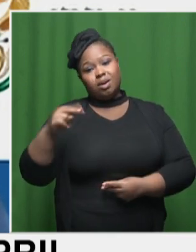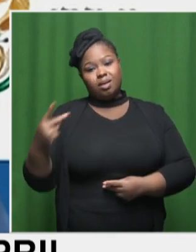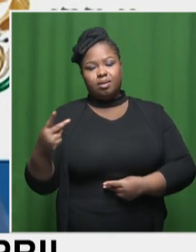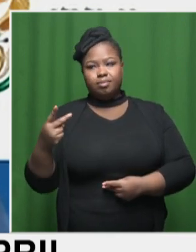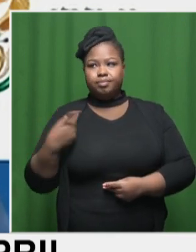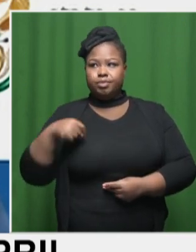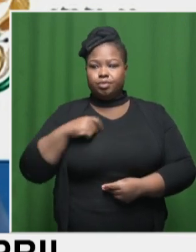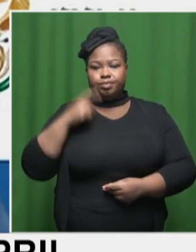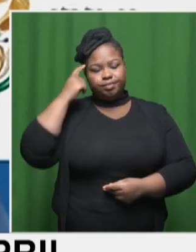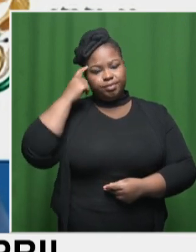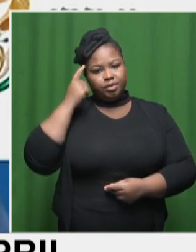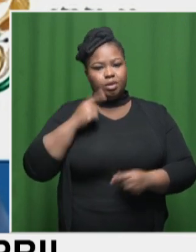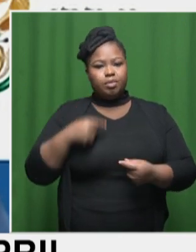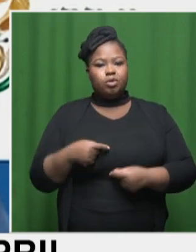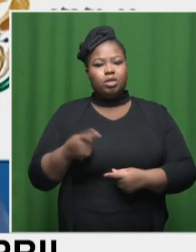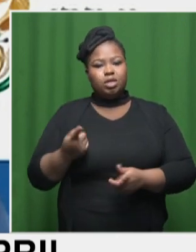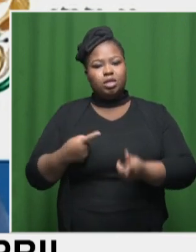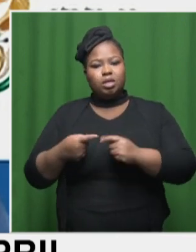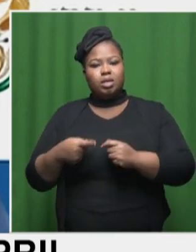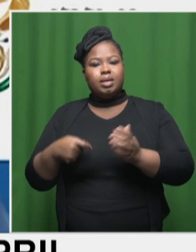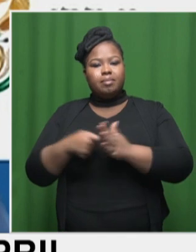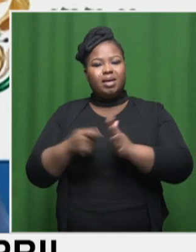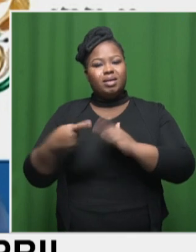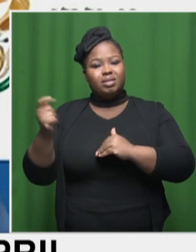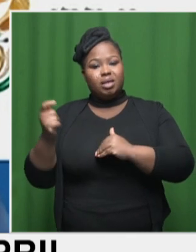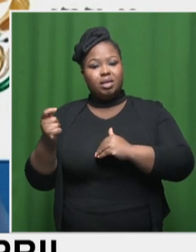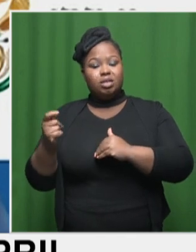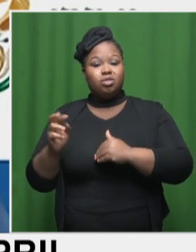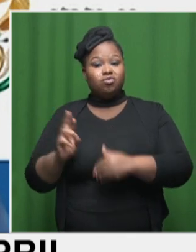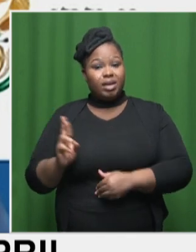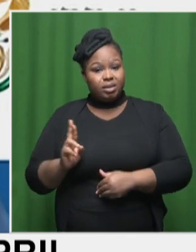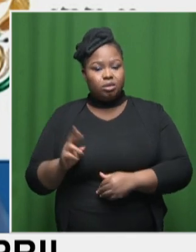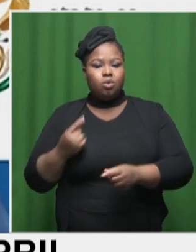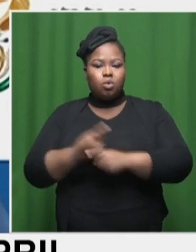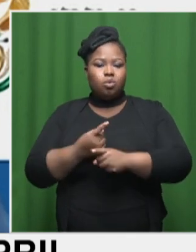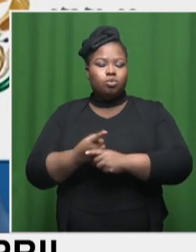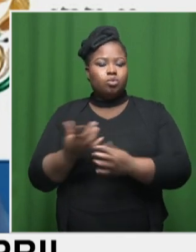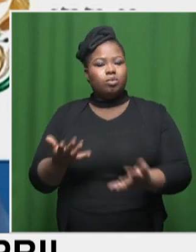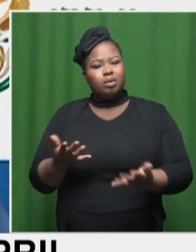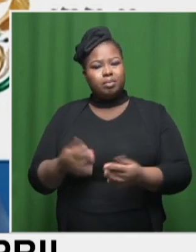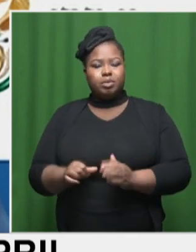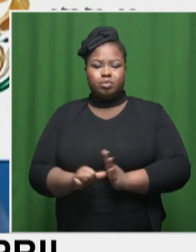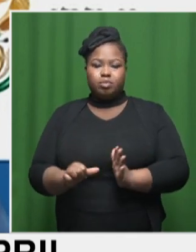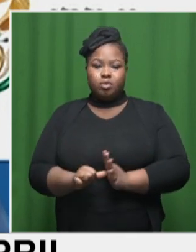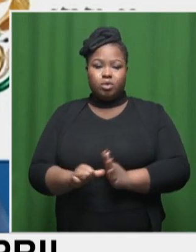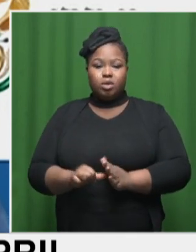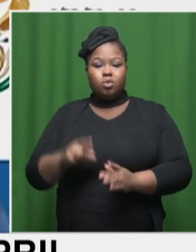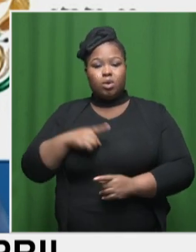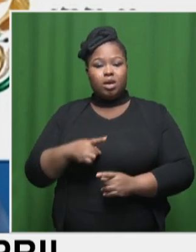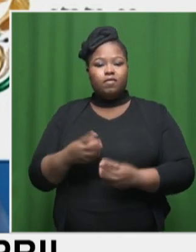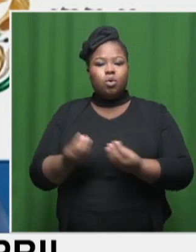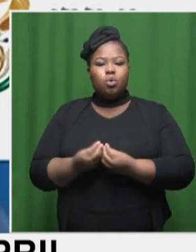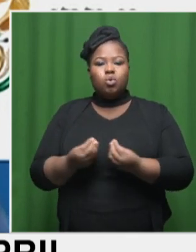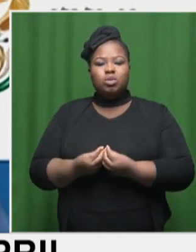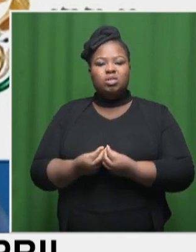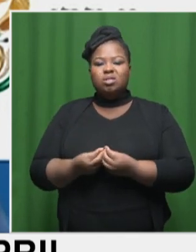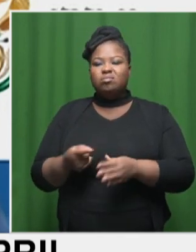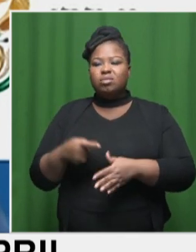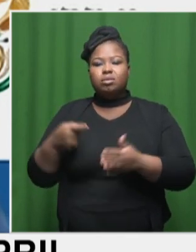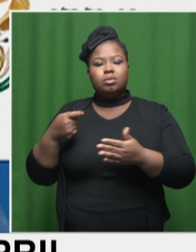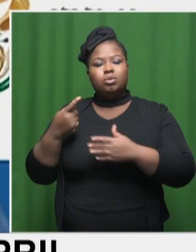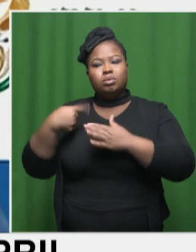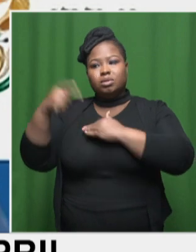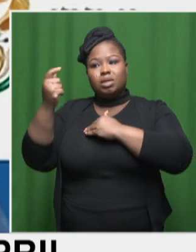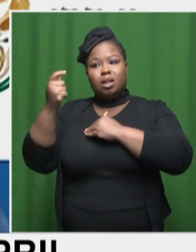think about is the exchange rate. This is important, not just in terms of our import of goods, but also a number of our